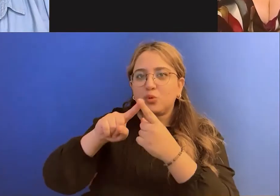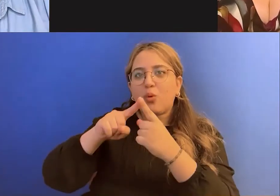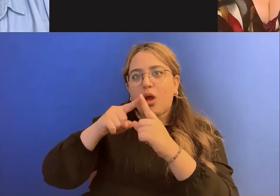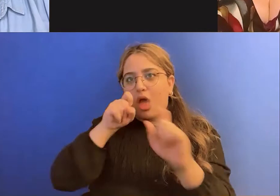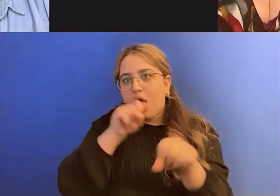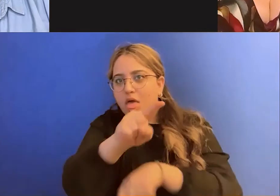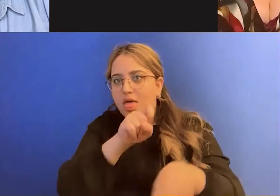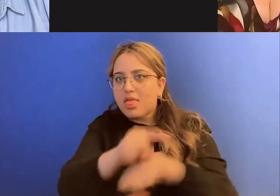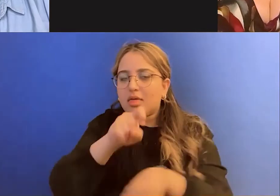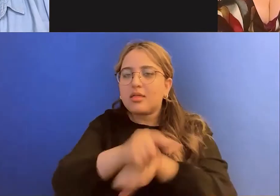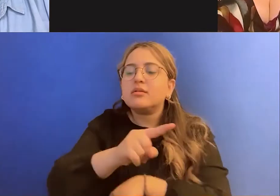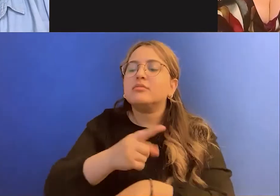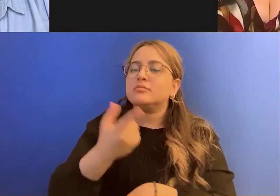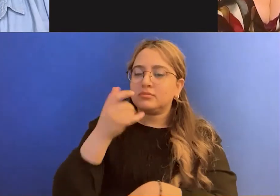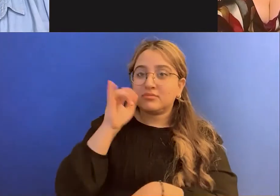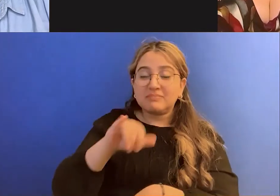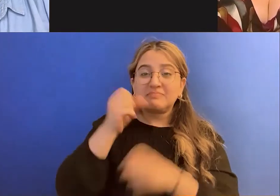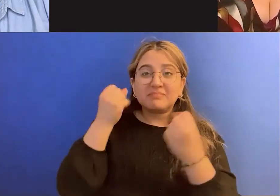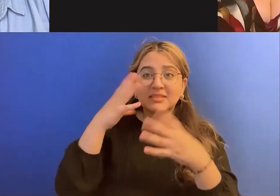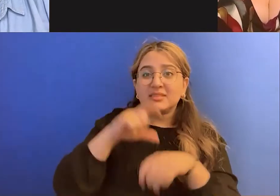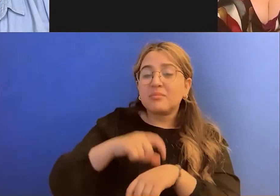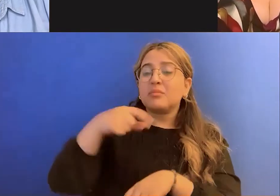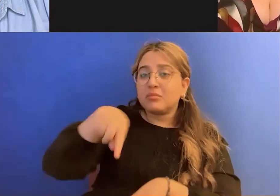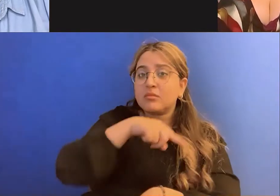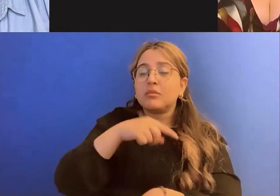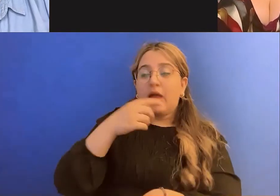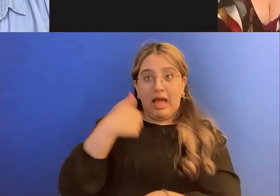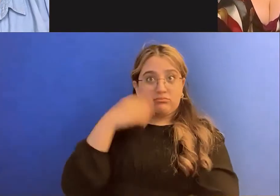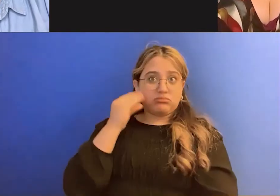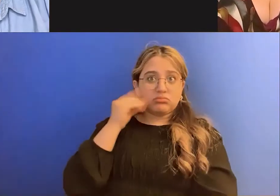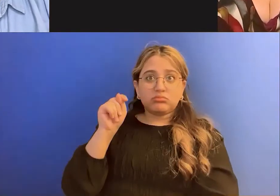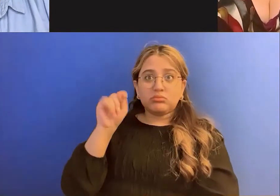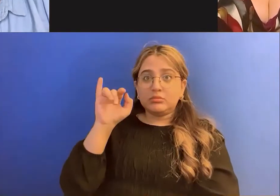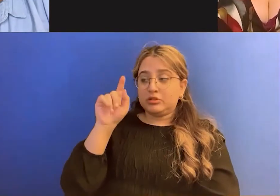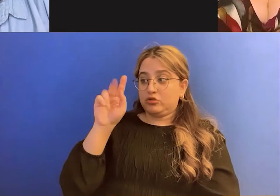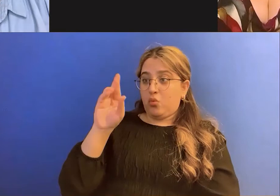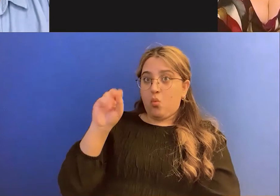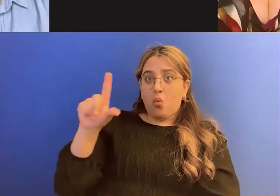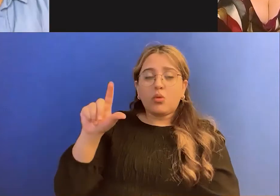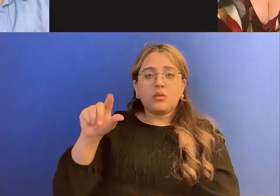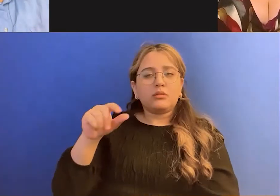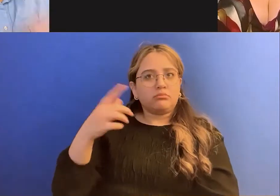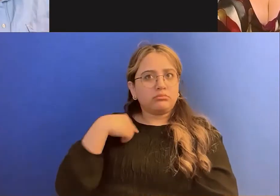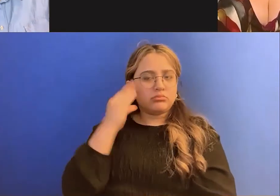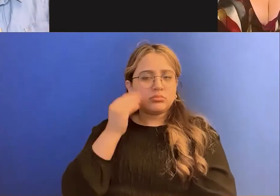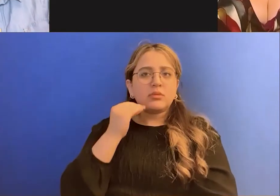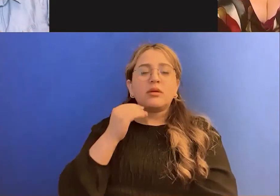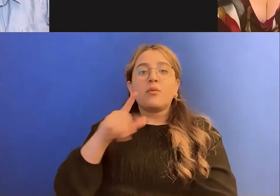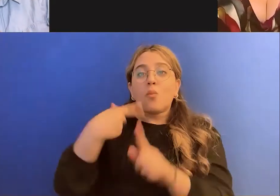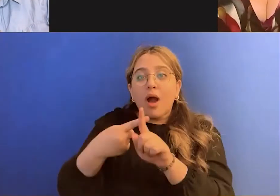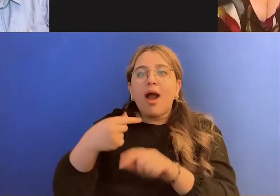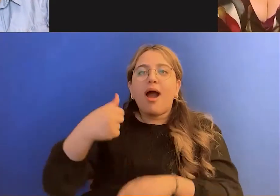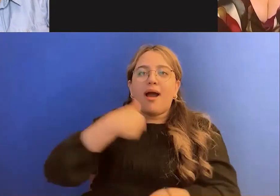trolled. It's just, it's usually been because I have used a fat positive hashtag that there are trolls who are committed